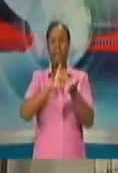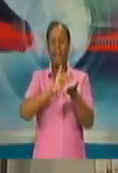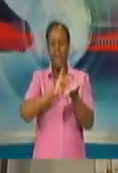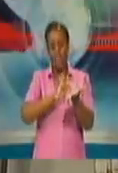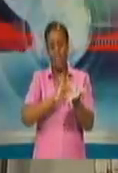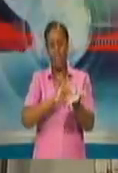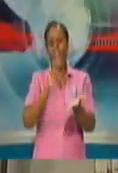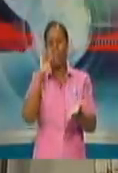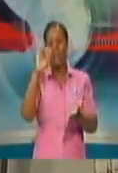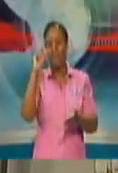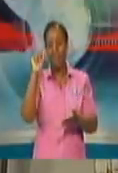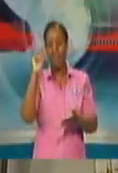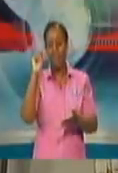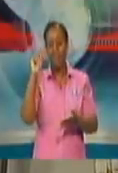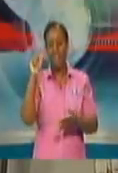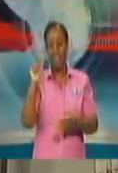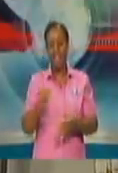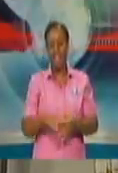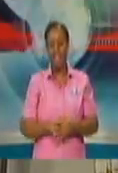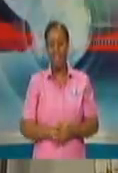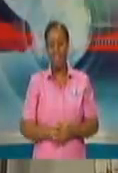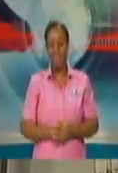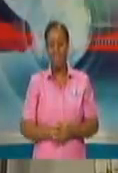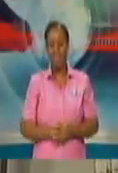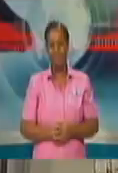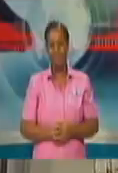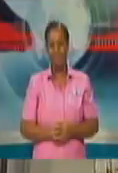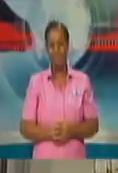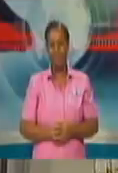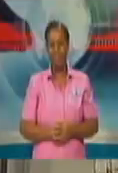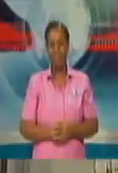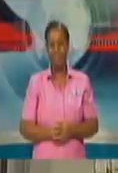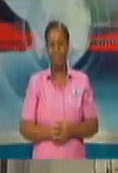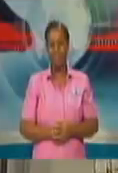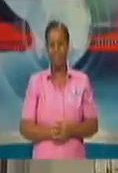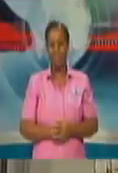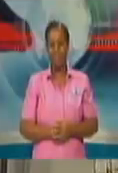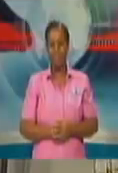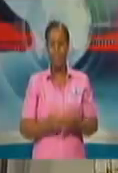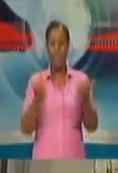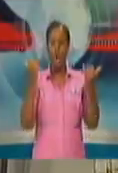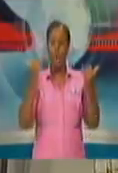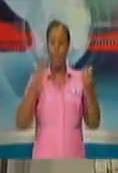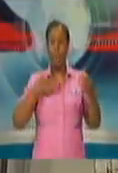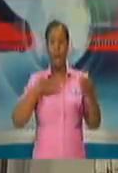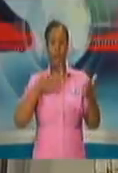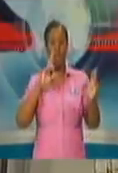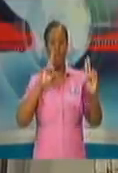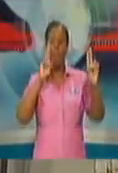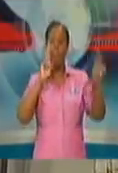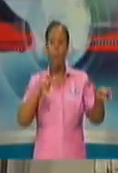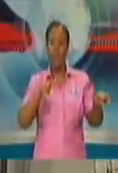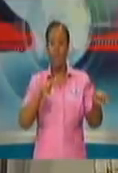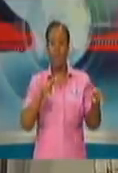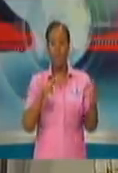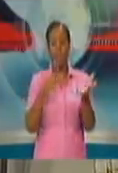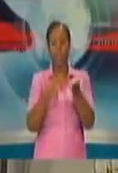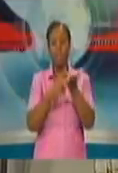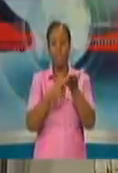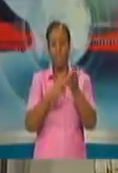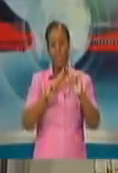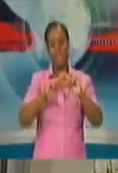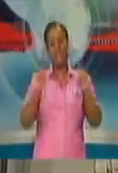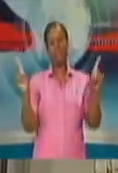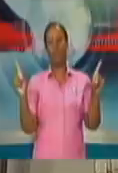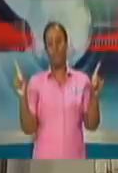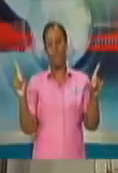good Monday morning. My report this morning is a report with a difference. Every stage